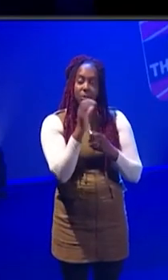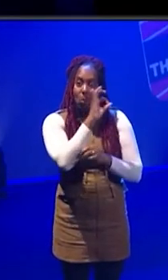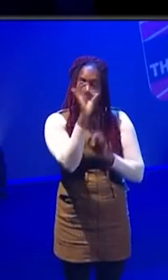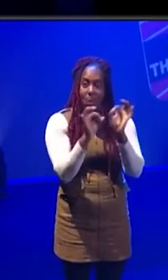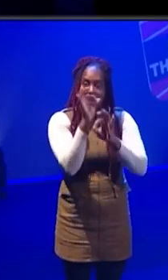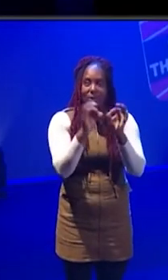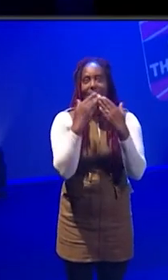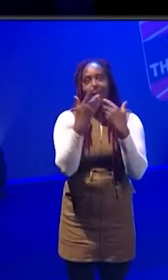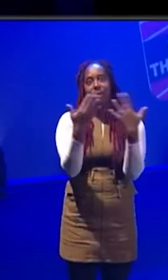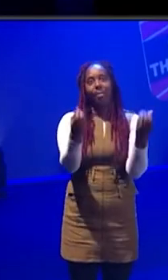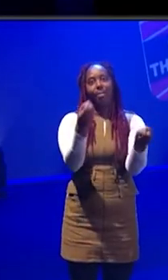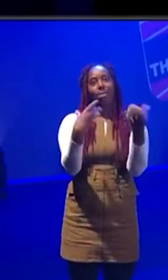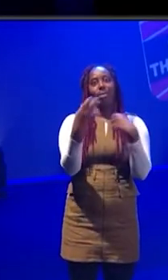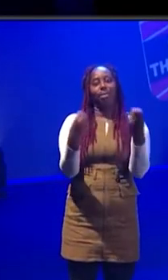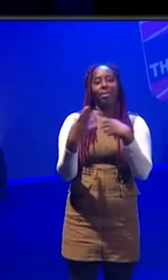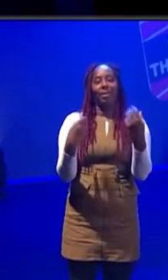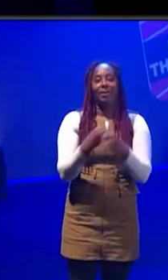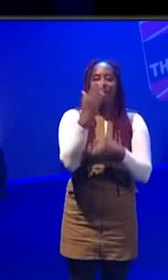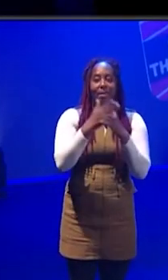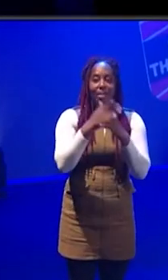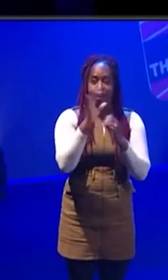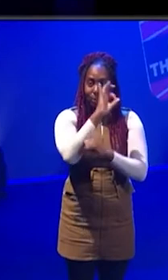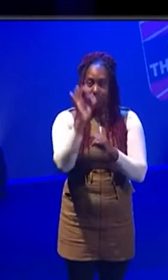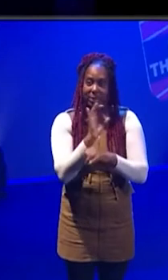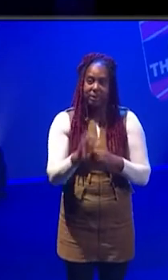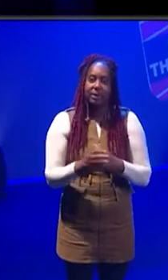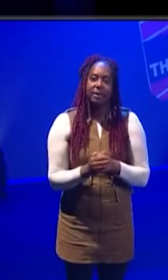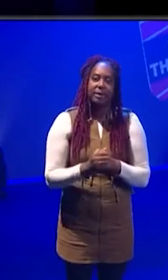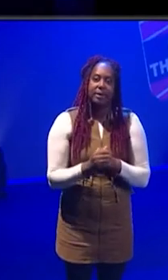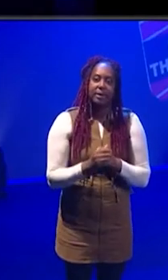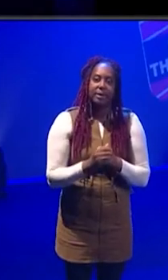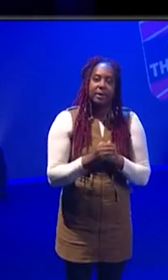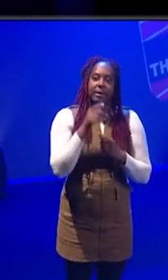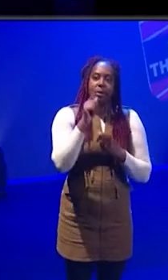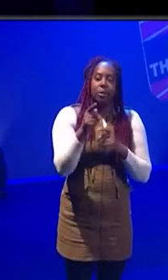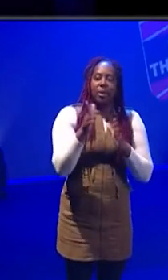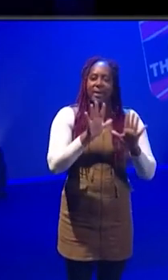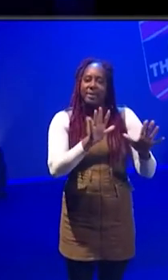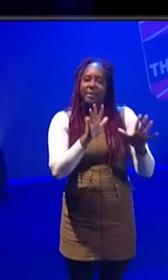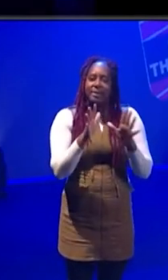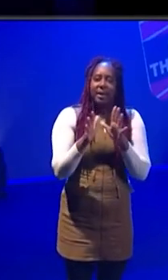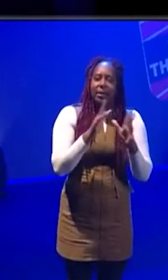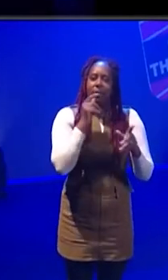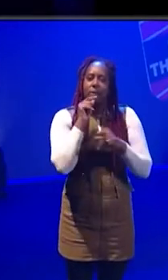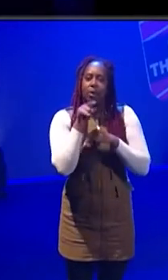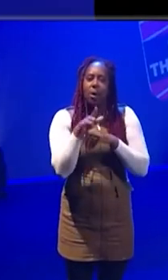lots. Thank you. This is the last one. So obviously we're kind of going towards a post-pandemic world. We